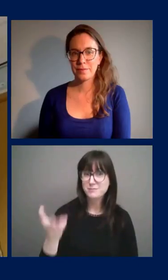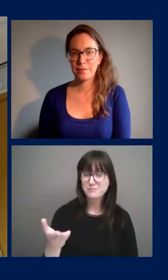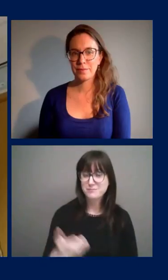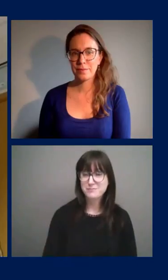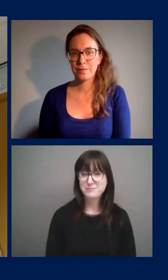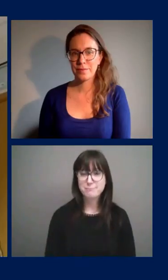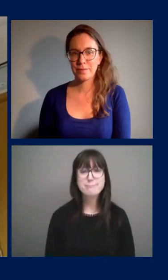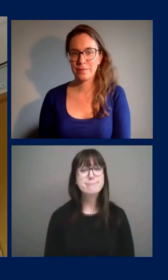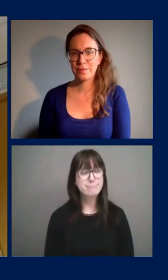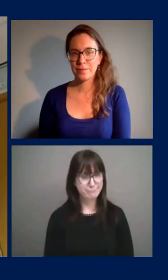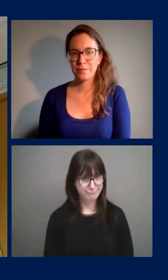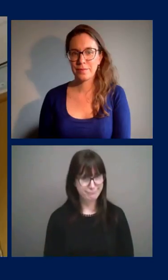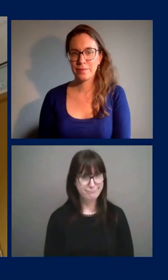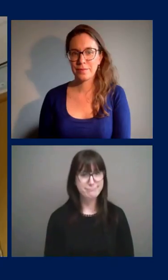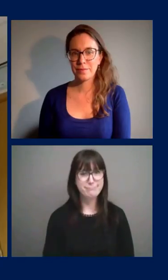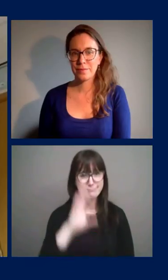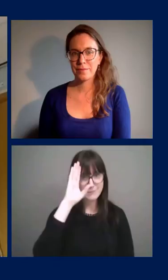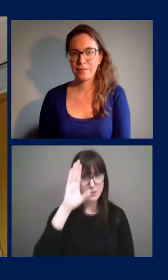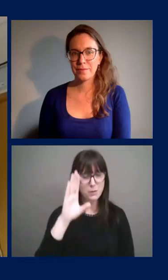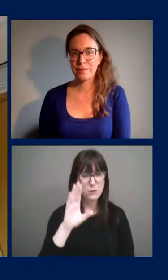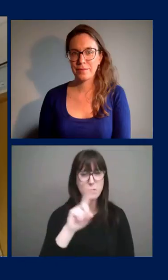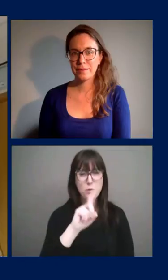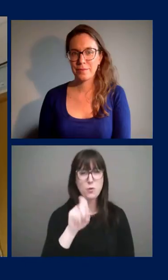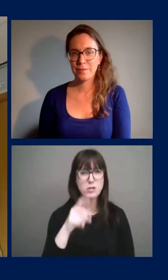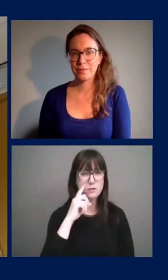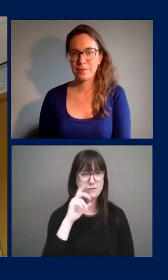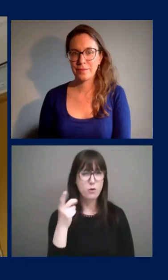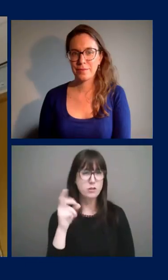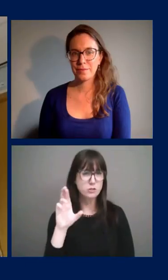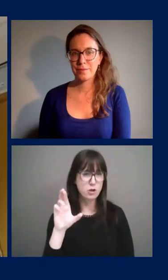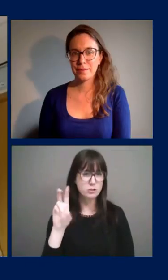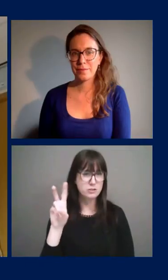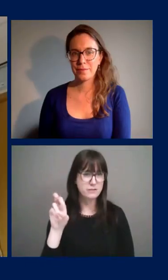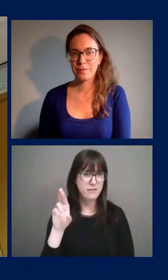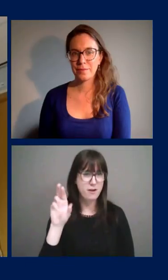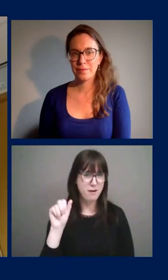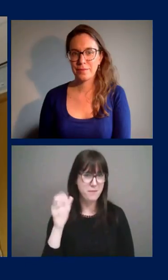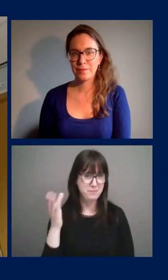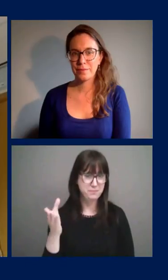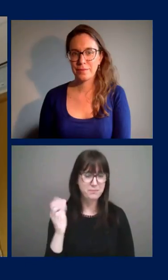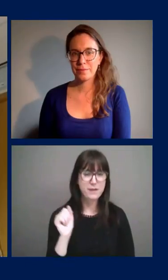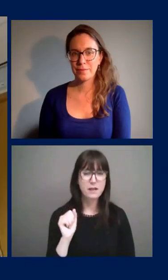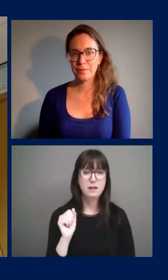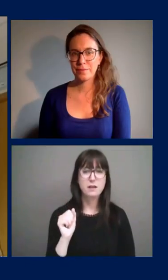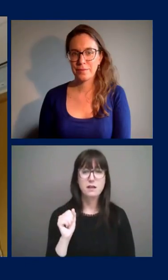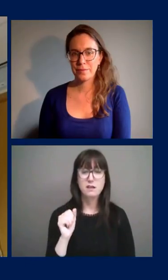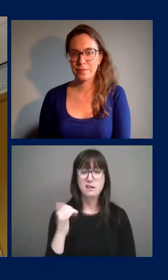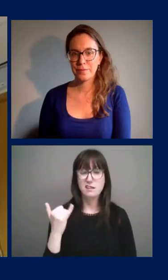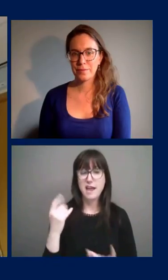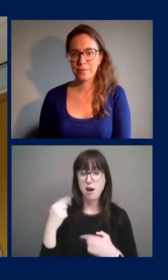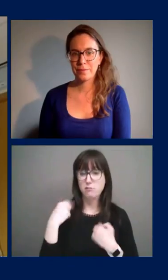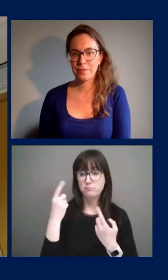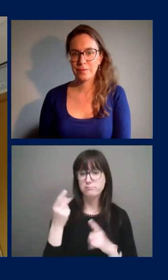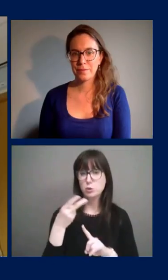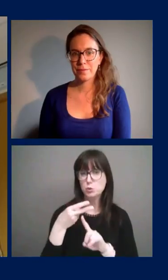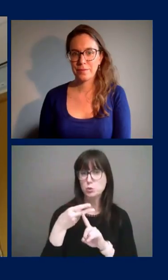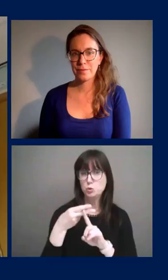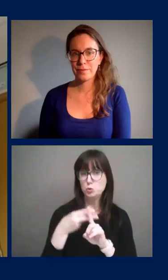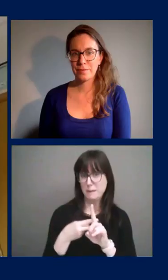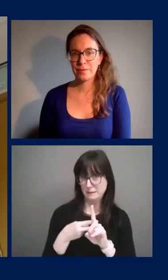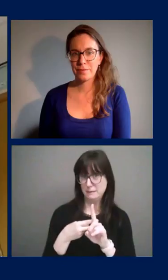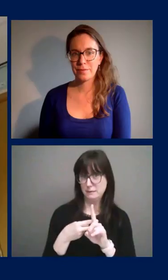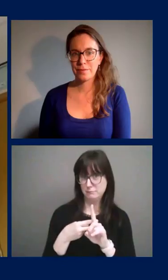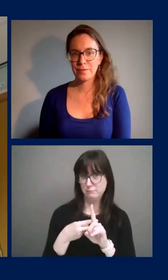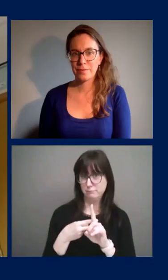Hi. Uh, I believe this would be a question for Dr. Etches. We are about two months into the,